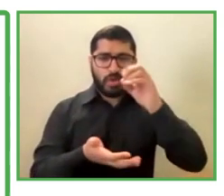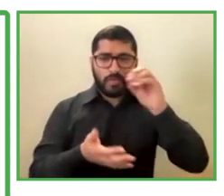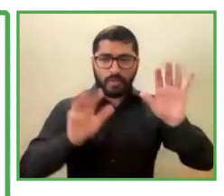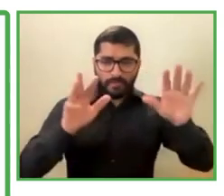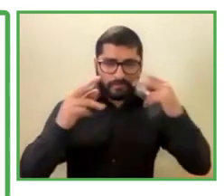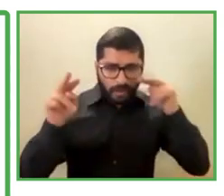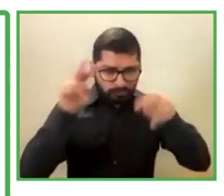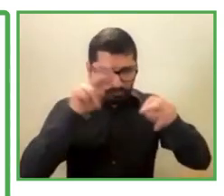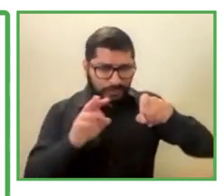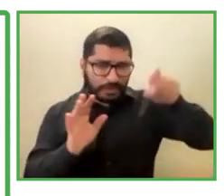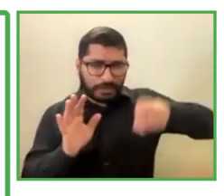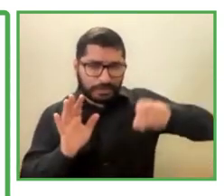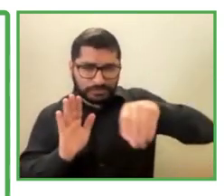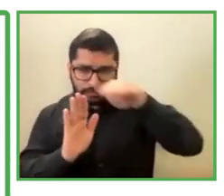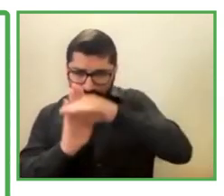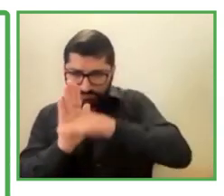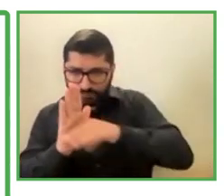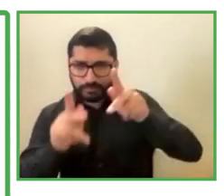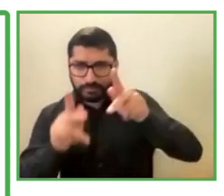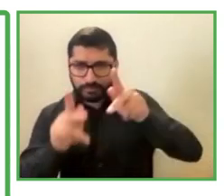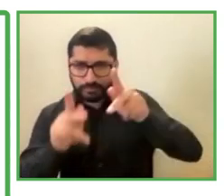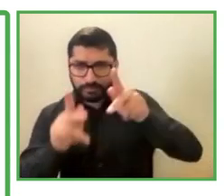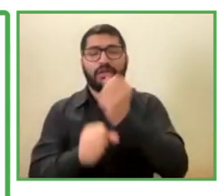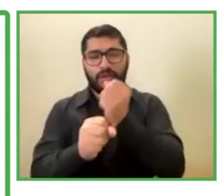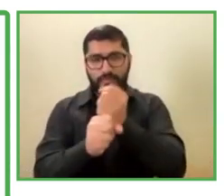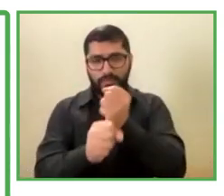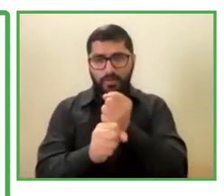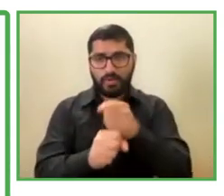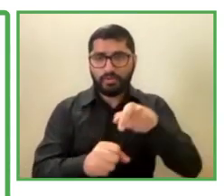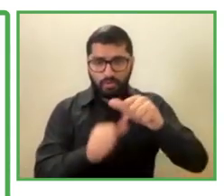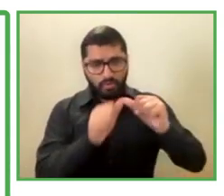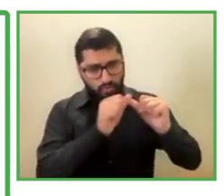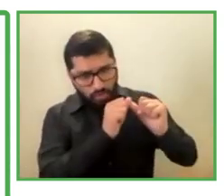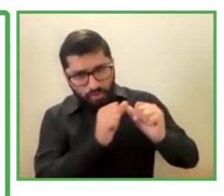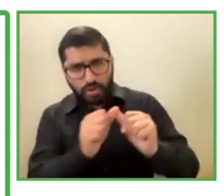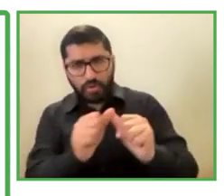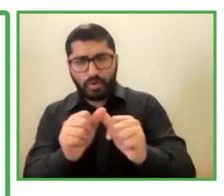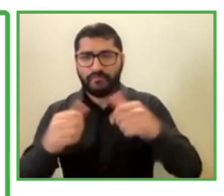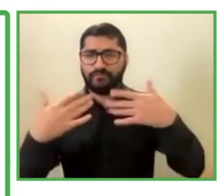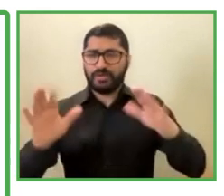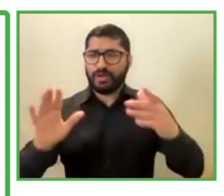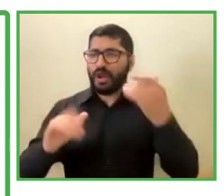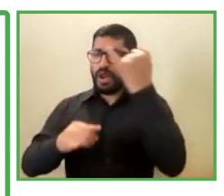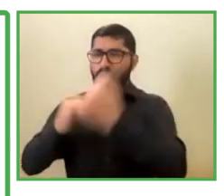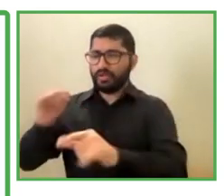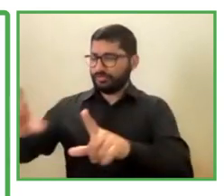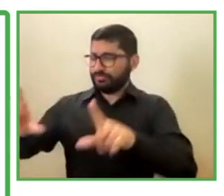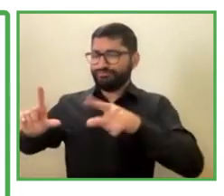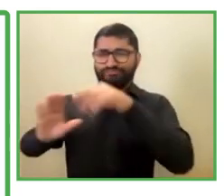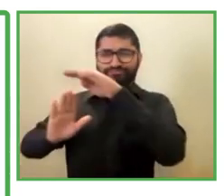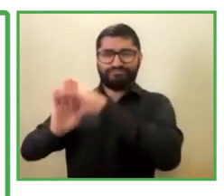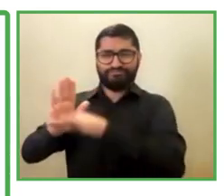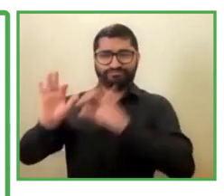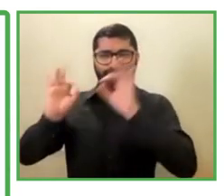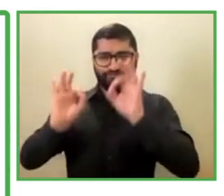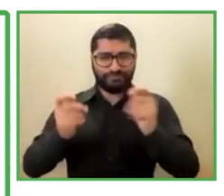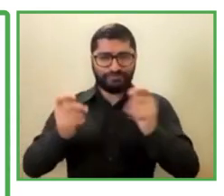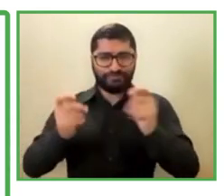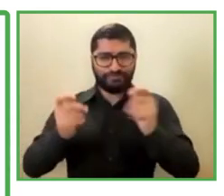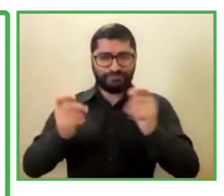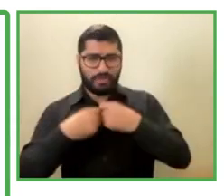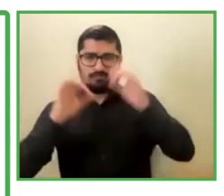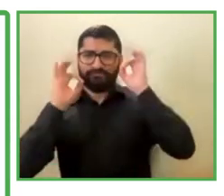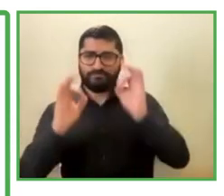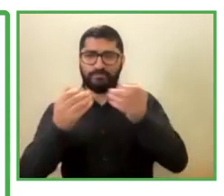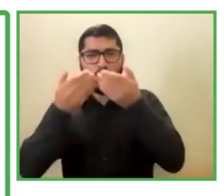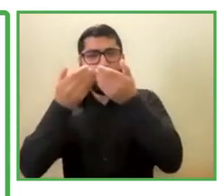supporting the collaborators to continue or finish their studies. And this would give us as a result to open